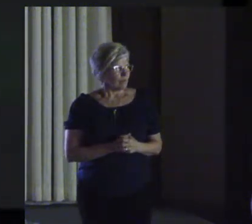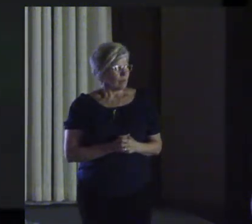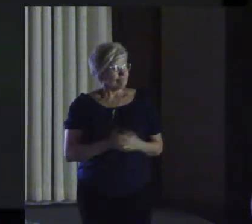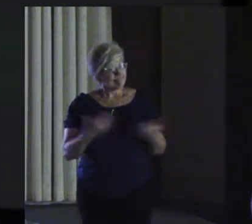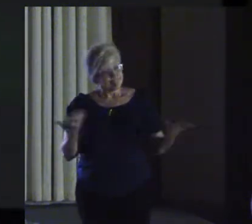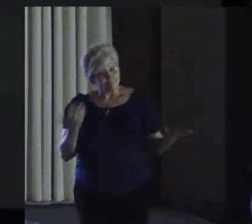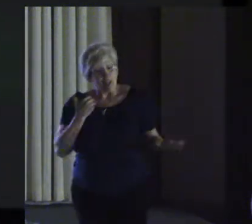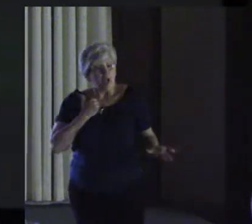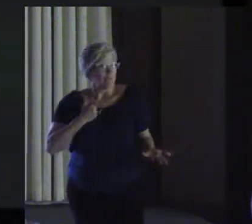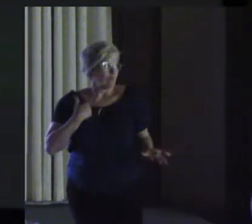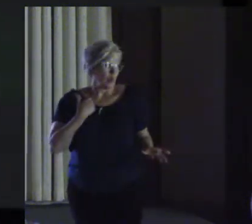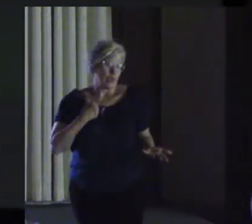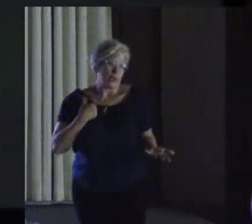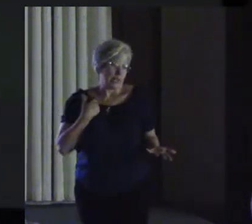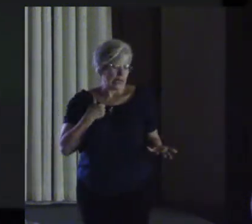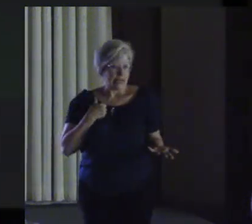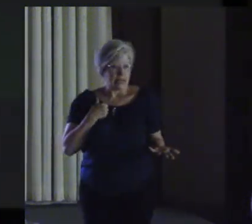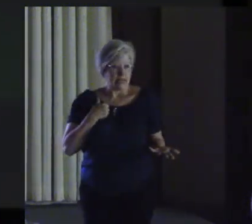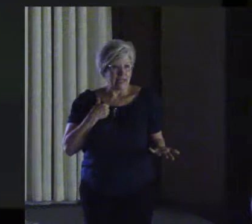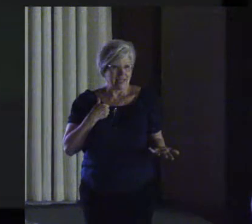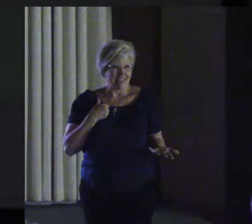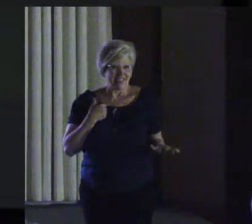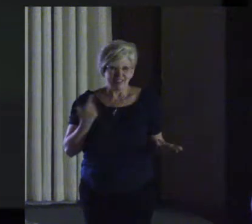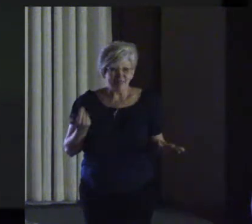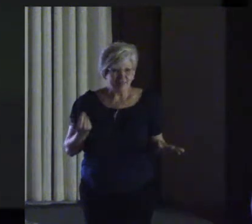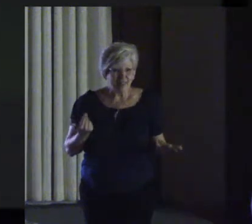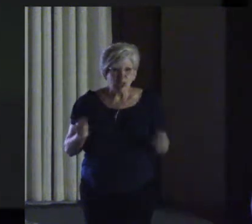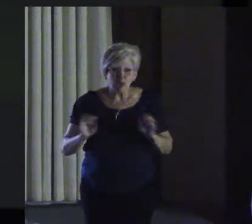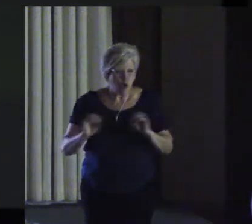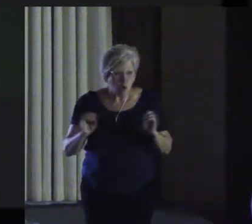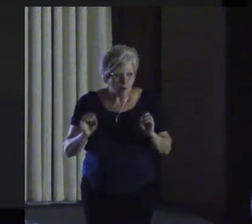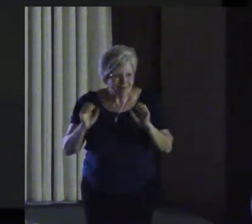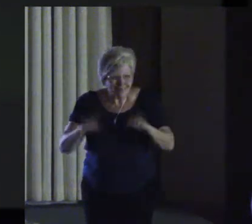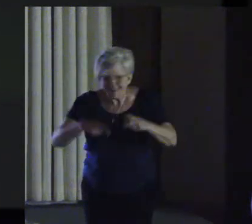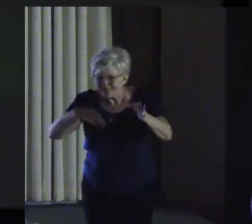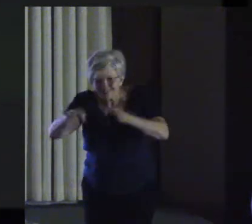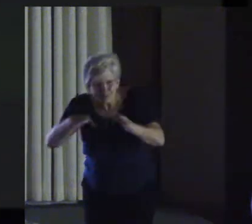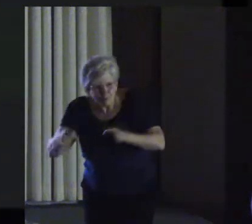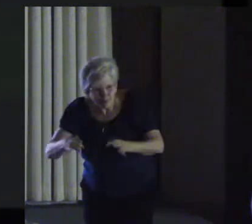Unfortunately no one can be told what the Matrix is.